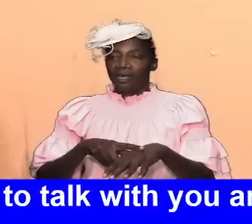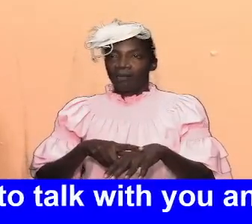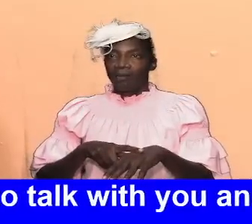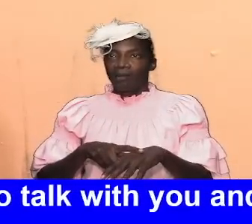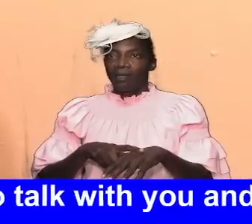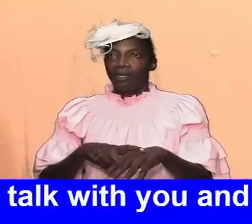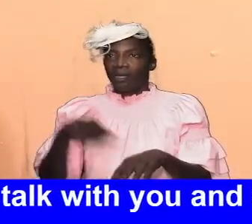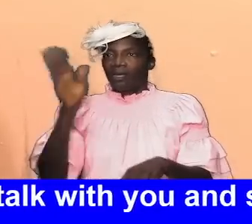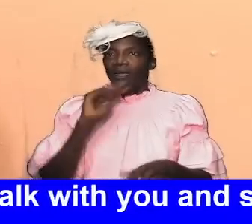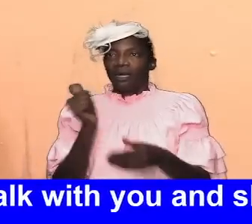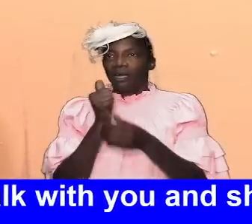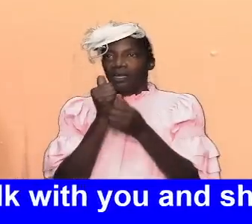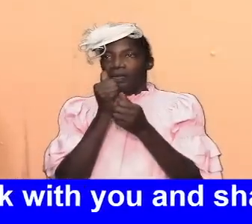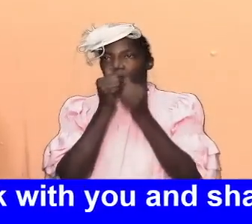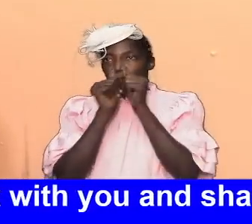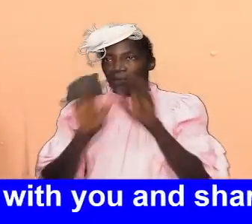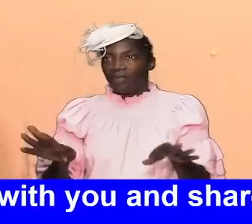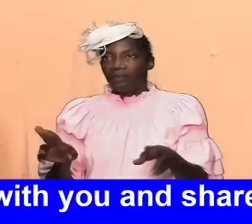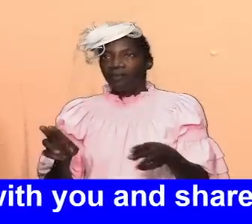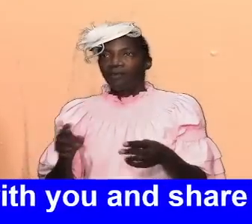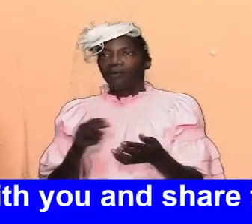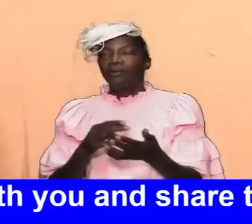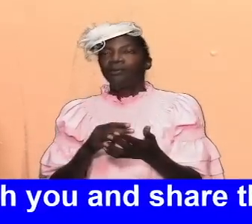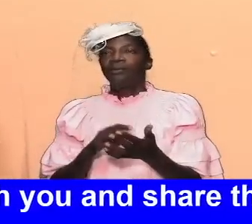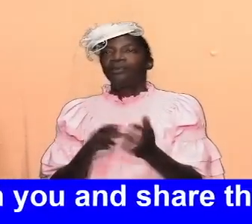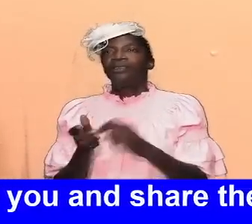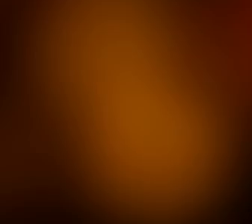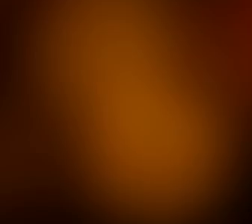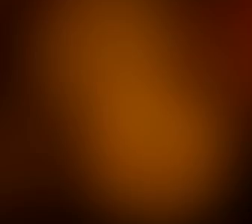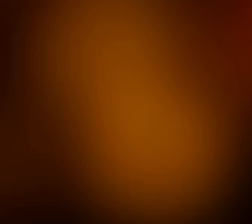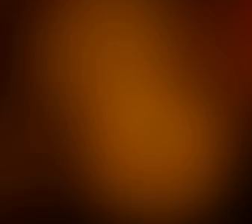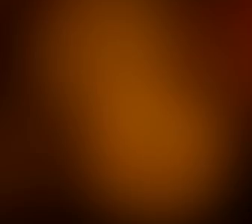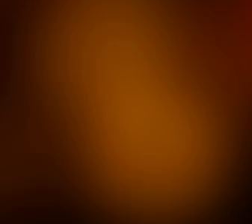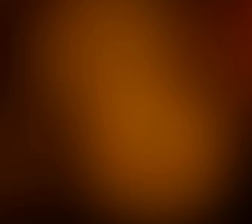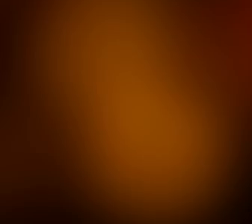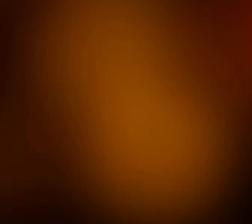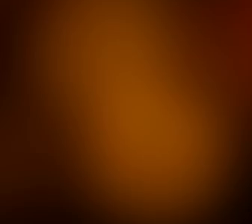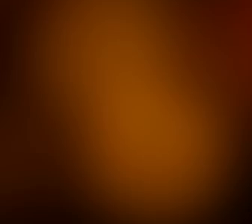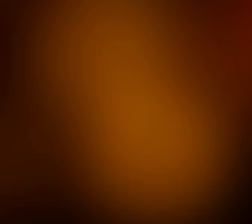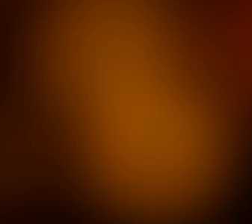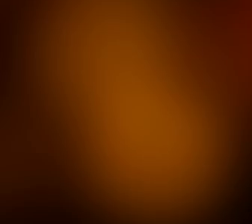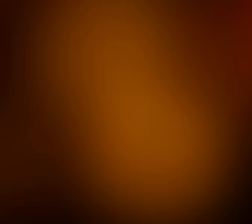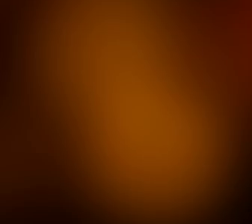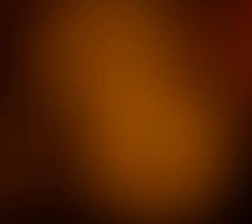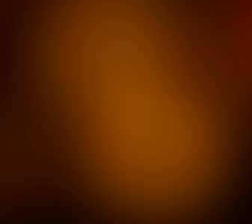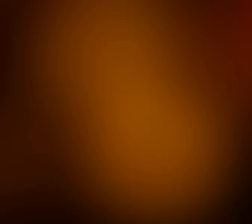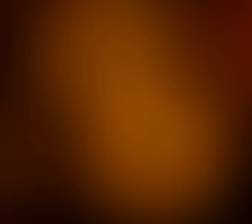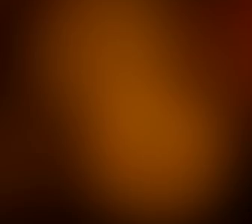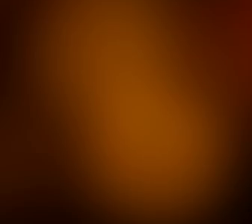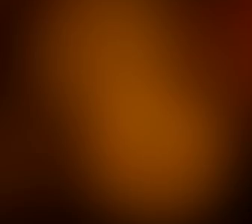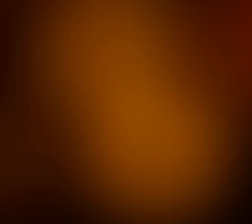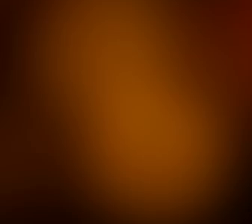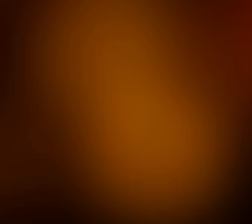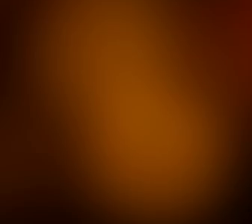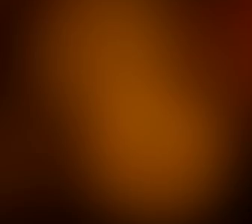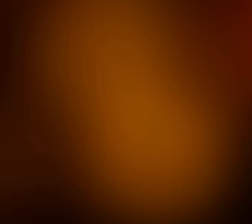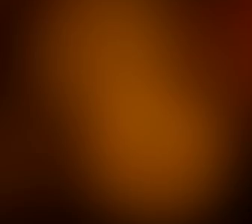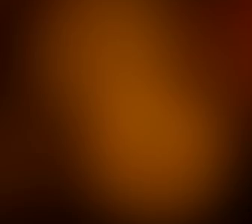series god bless you in jesus name amen amen amen you you